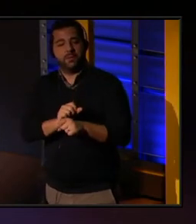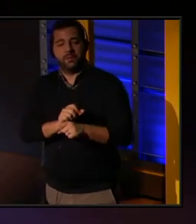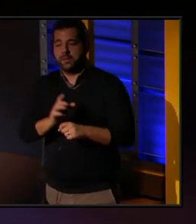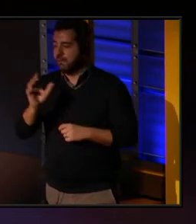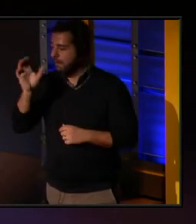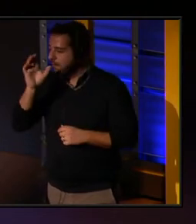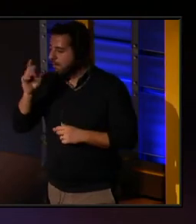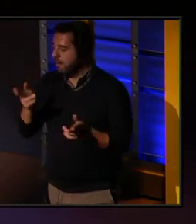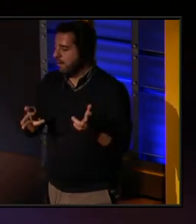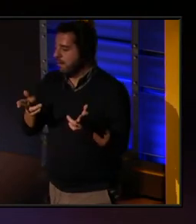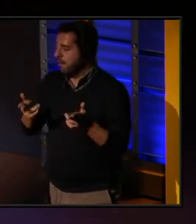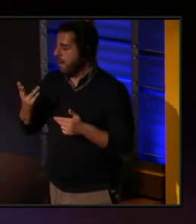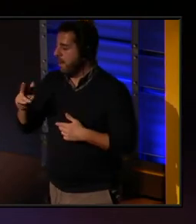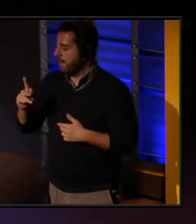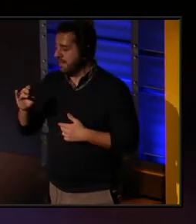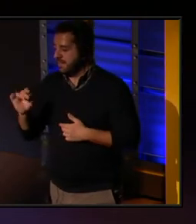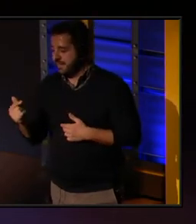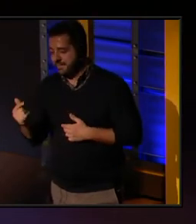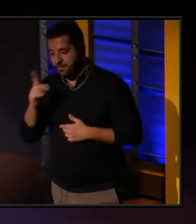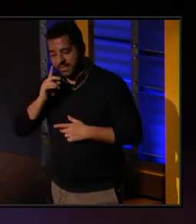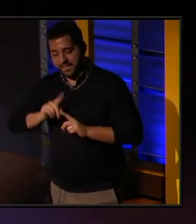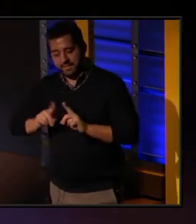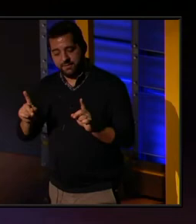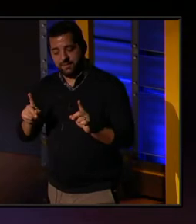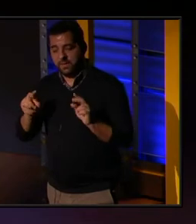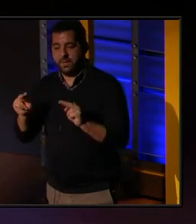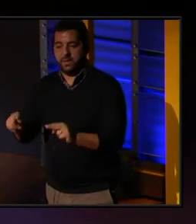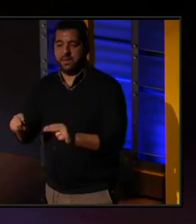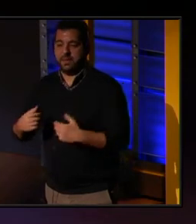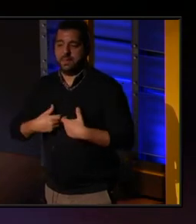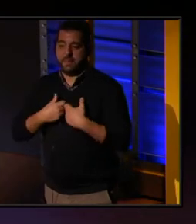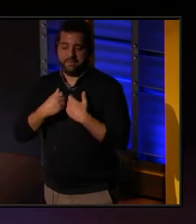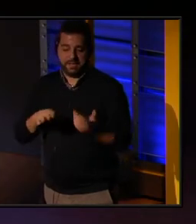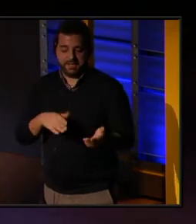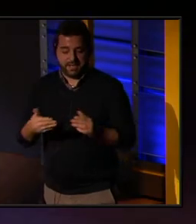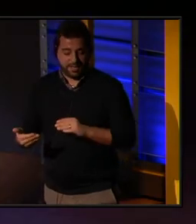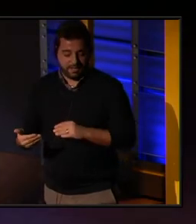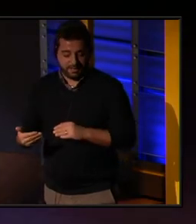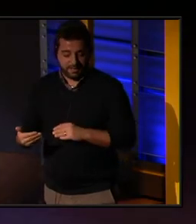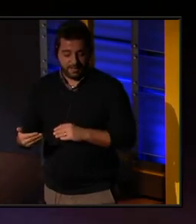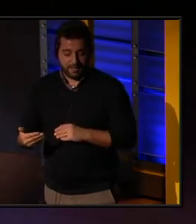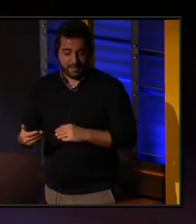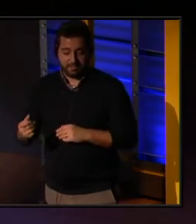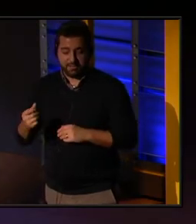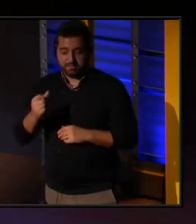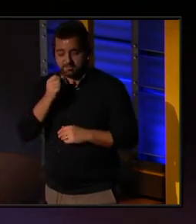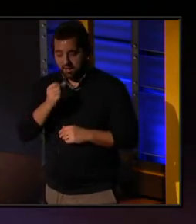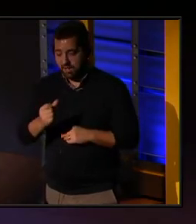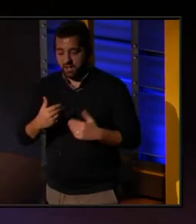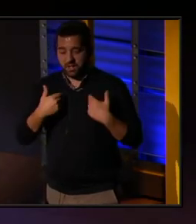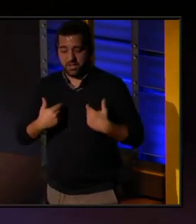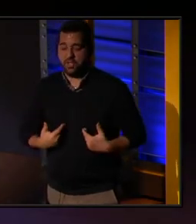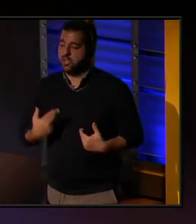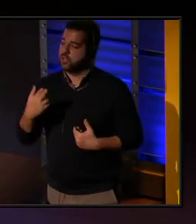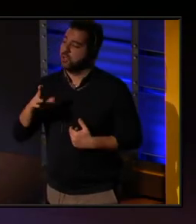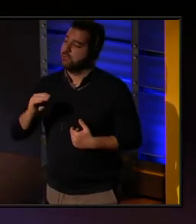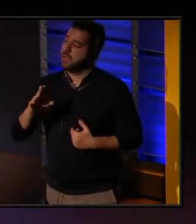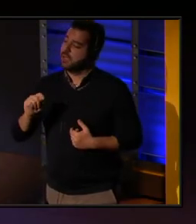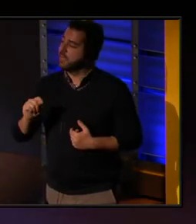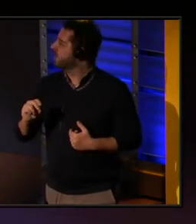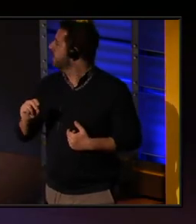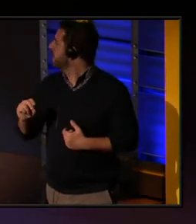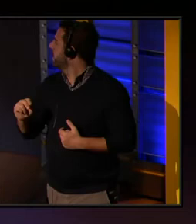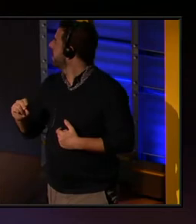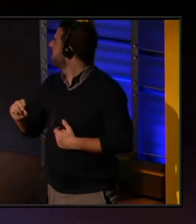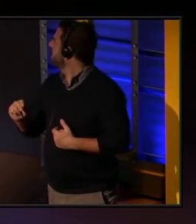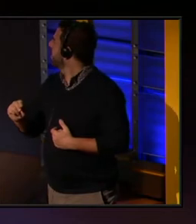hunting to take a different look at life and death that was removed from the human or what I perceived as the human, because it